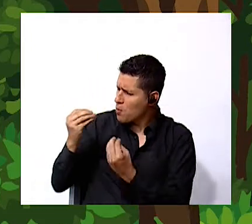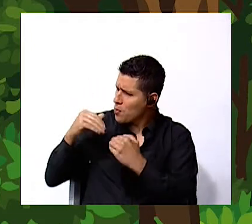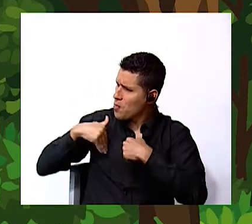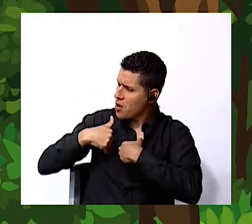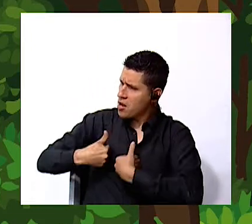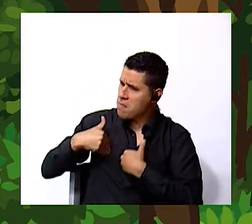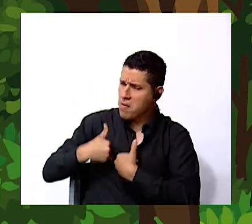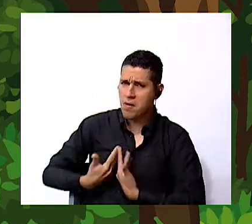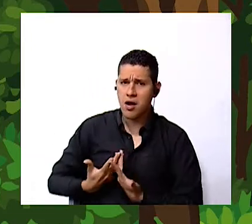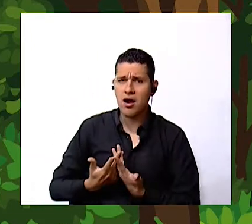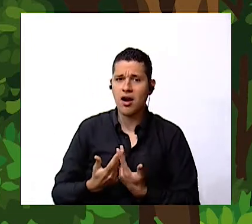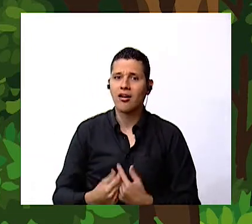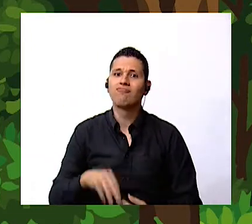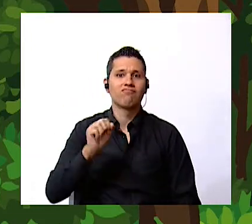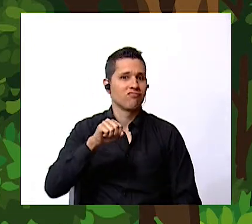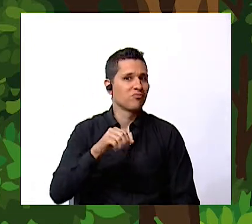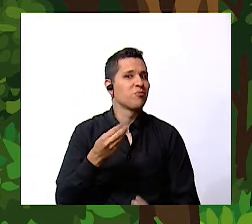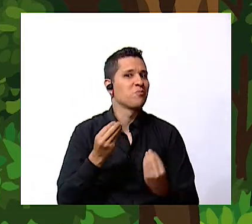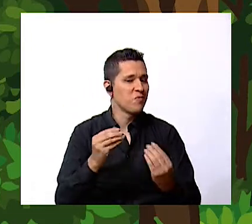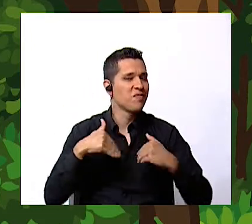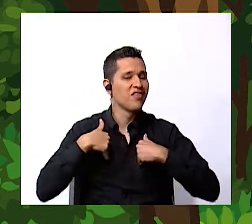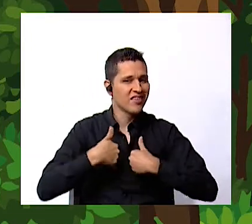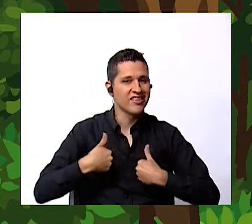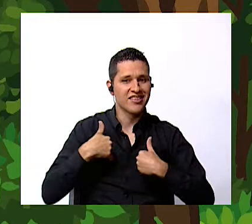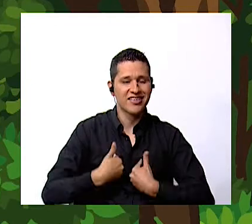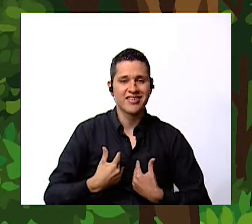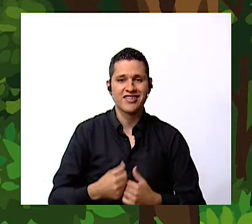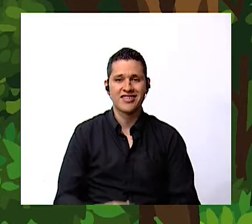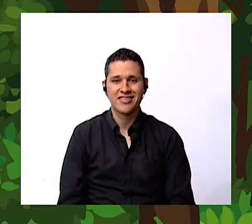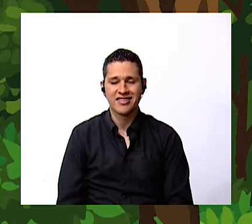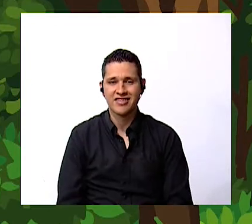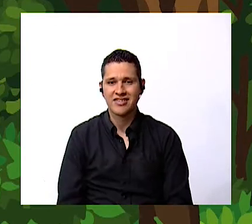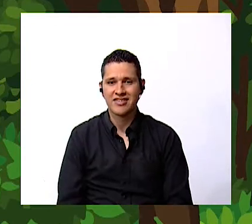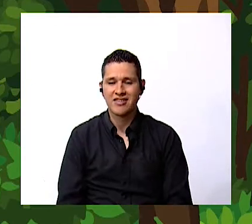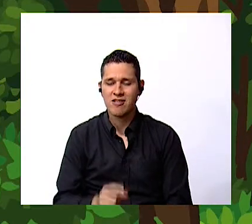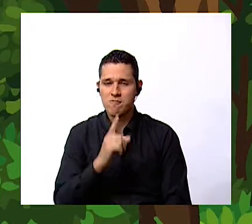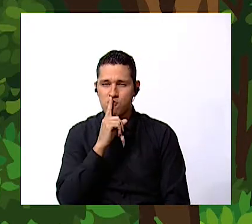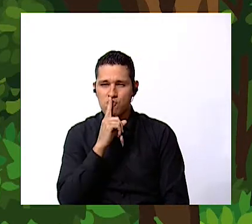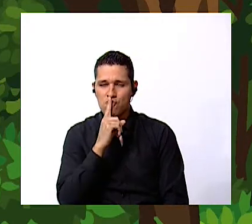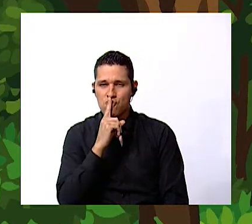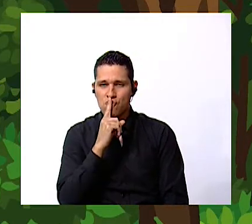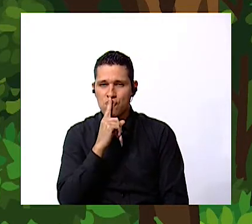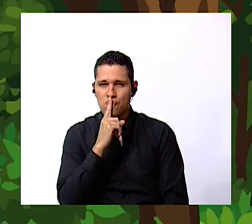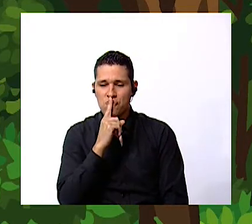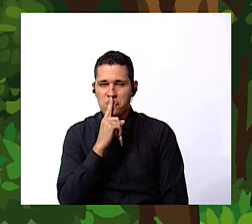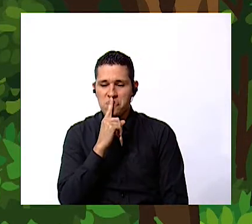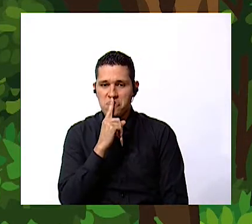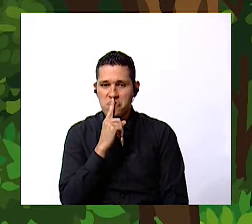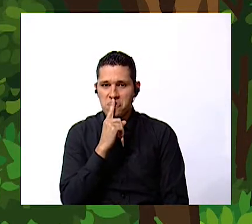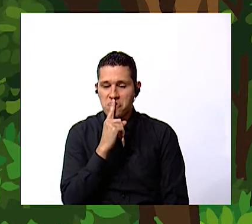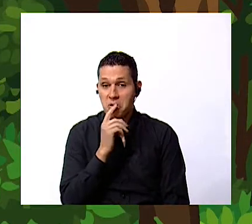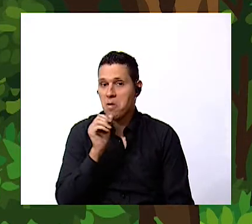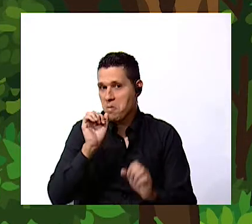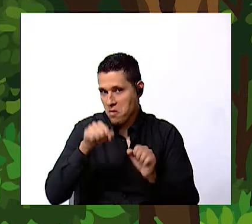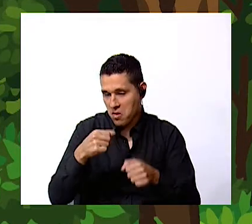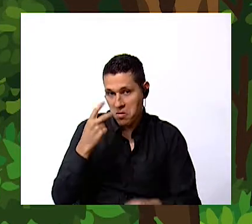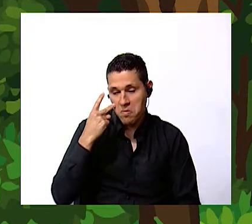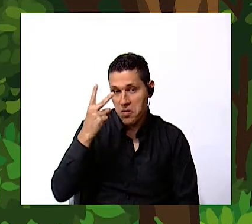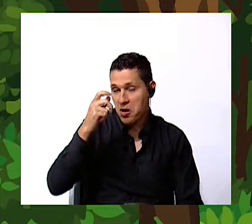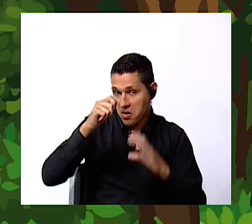yes lots of animals and what about it we have a video from UNICEF